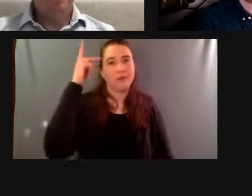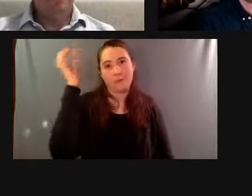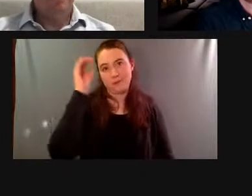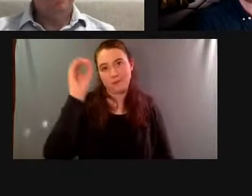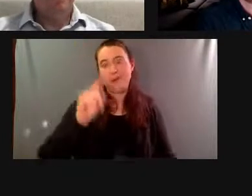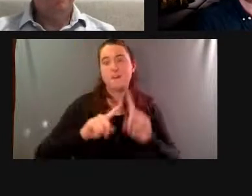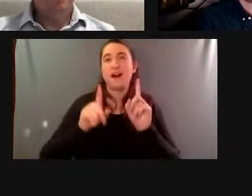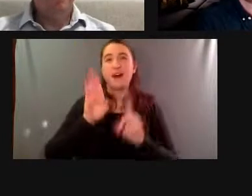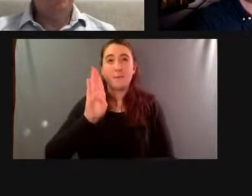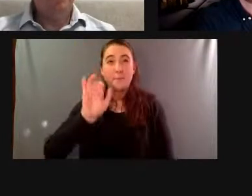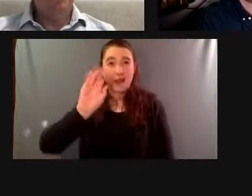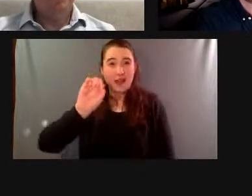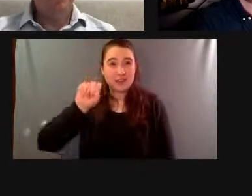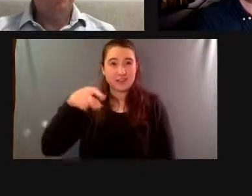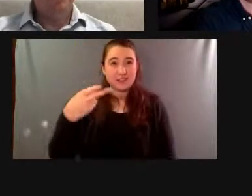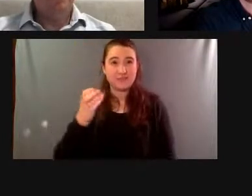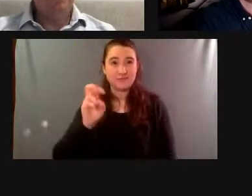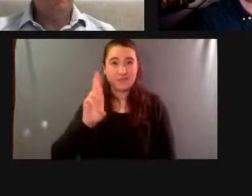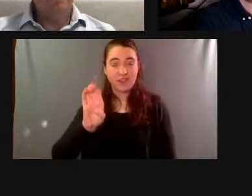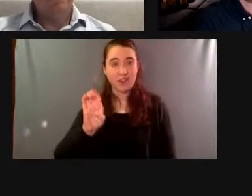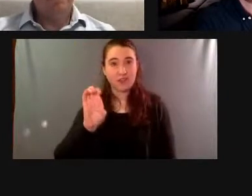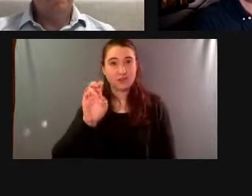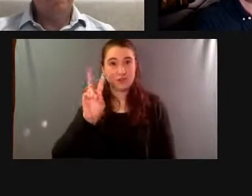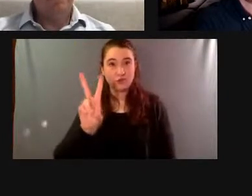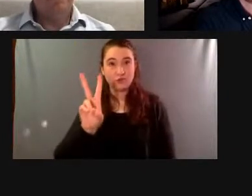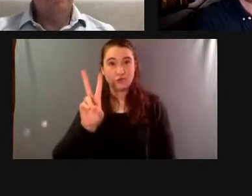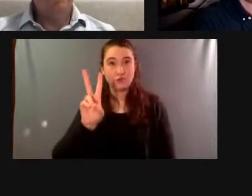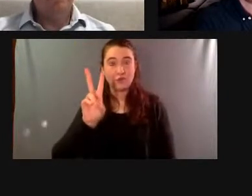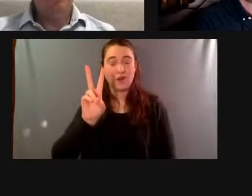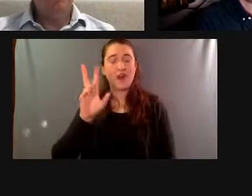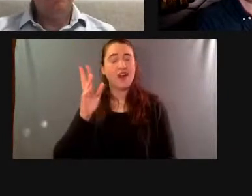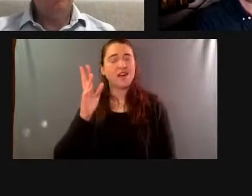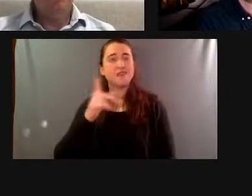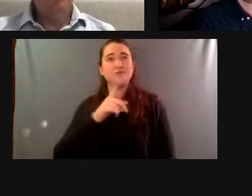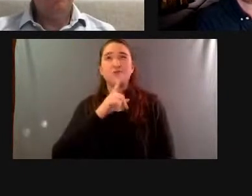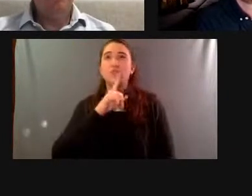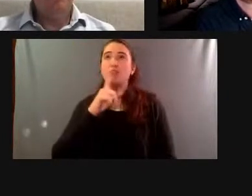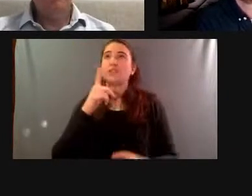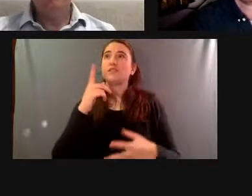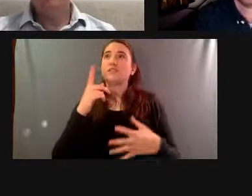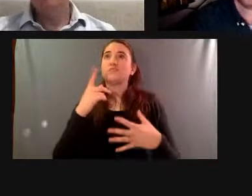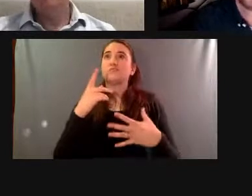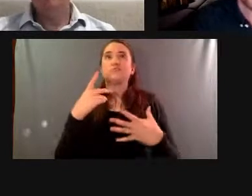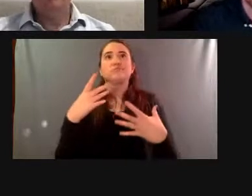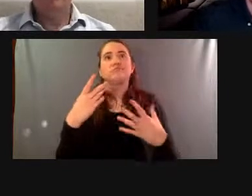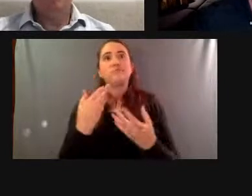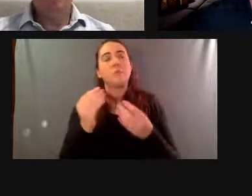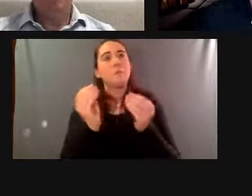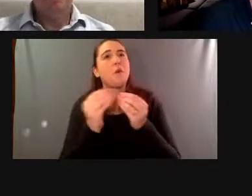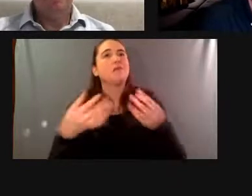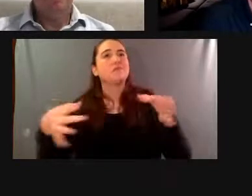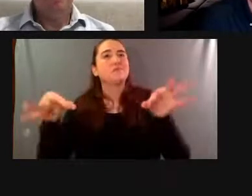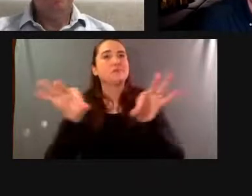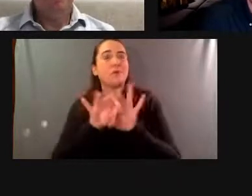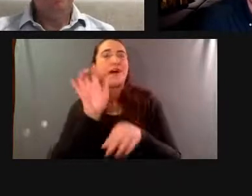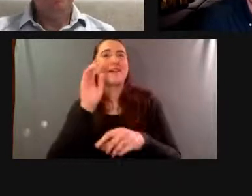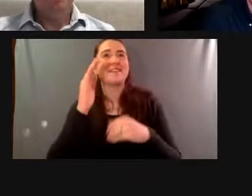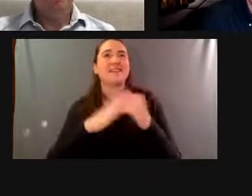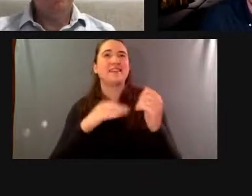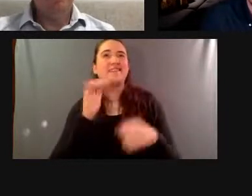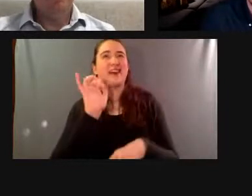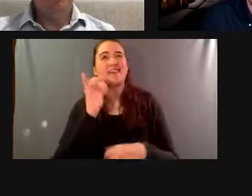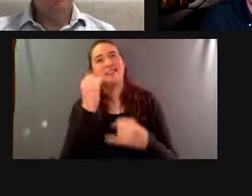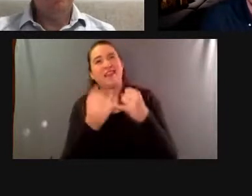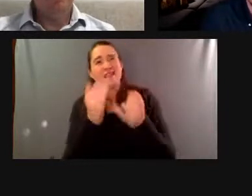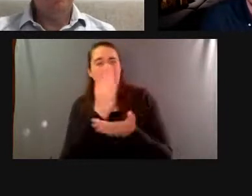you know way more than that coda i don't see biosphere 2 as a tragedy in a way because we were able